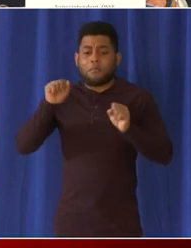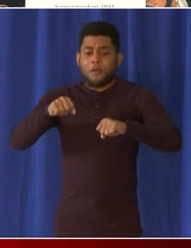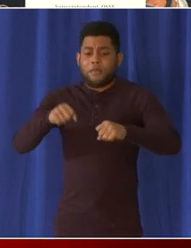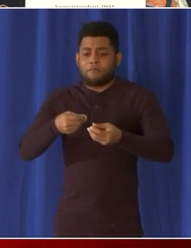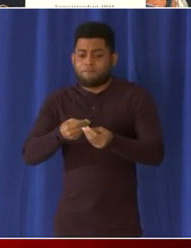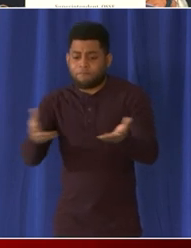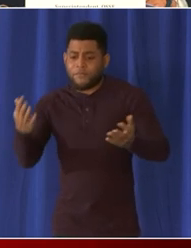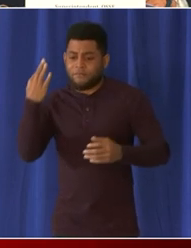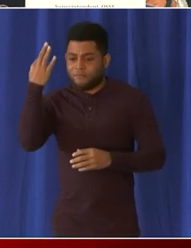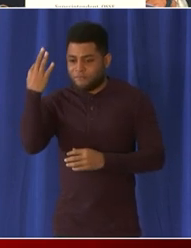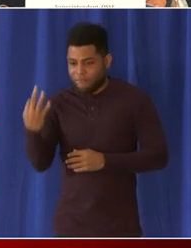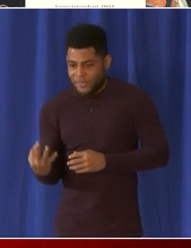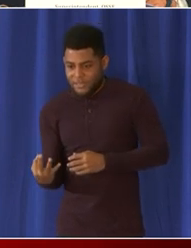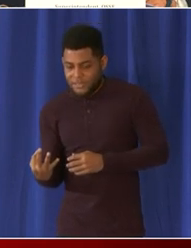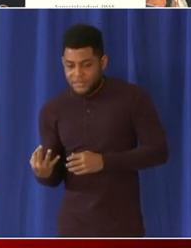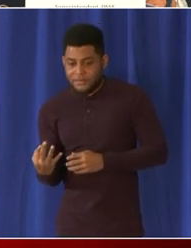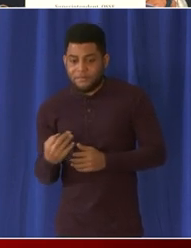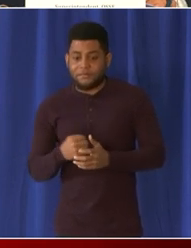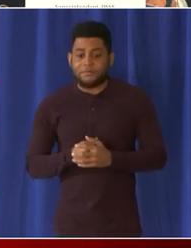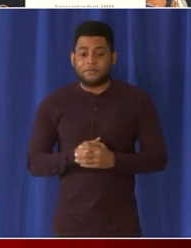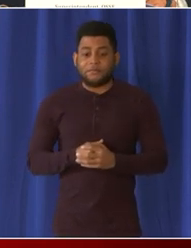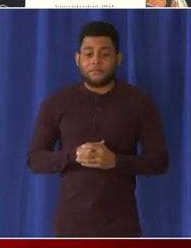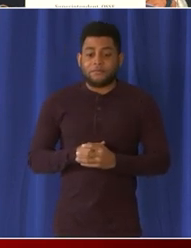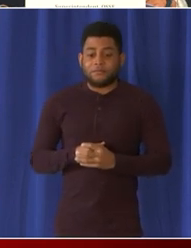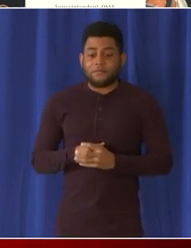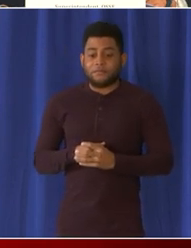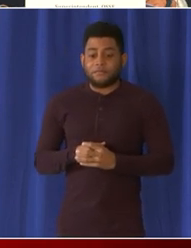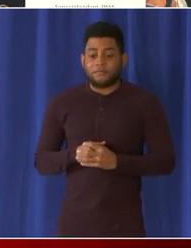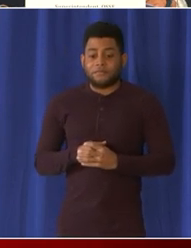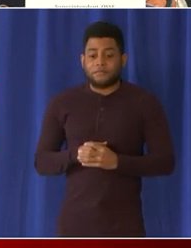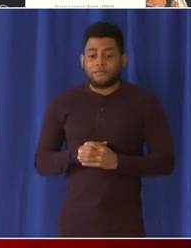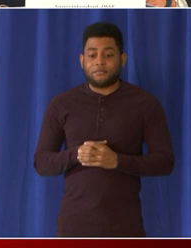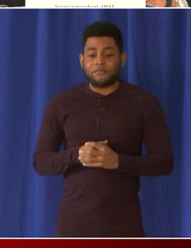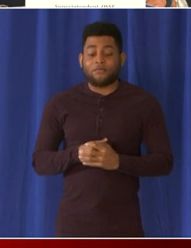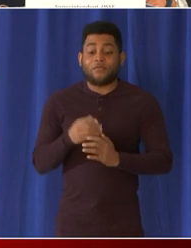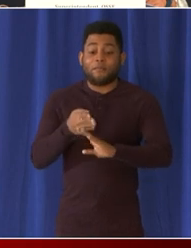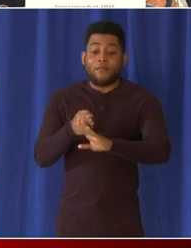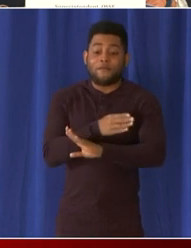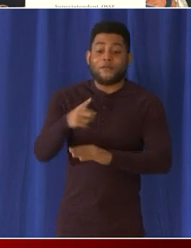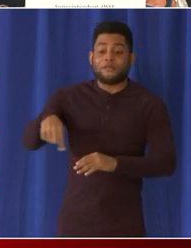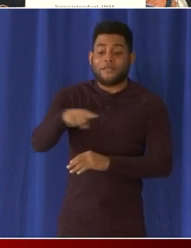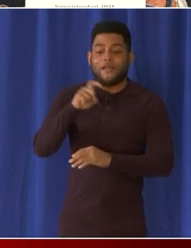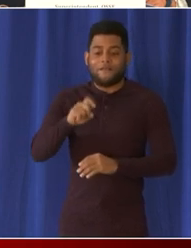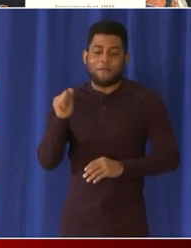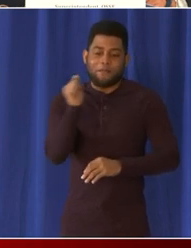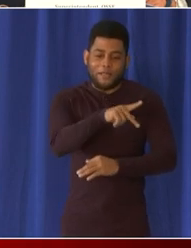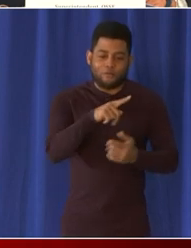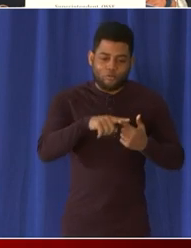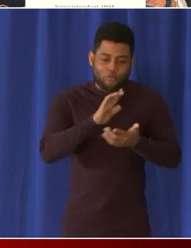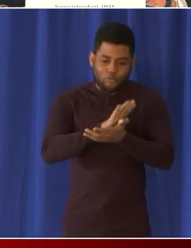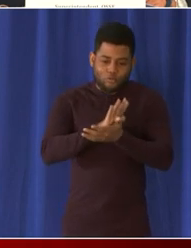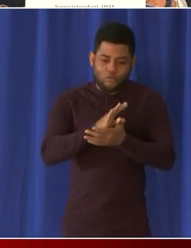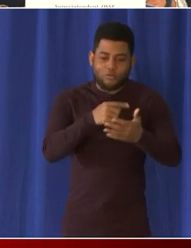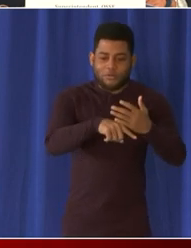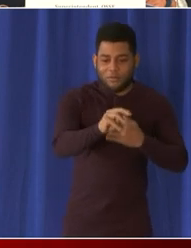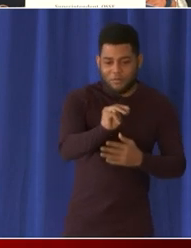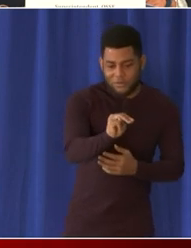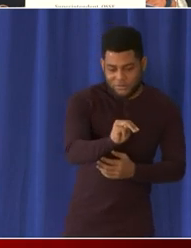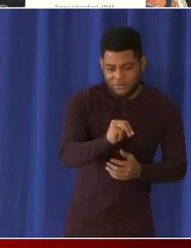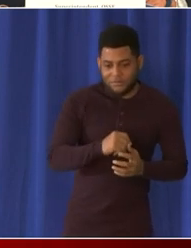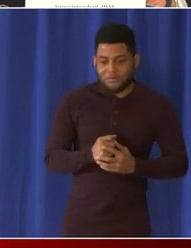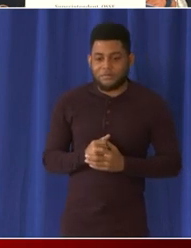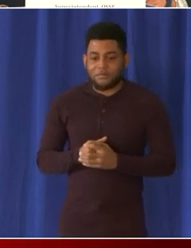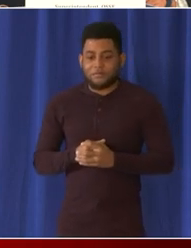they'll be administered by families and staff before returning to school on Monday. This program will continue through this latest